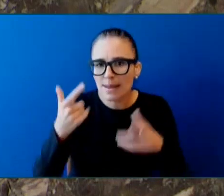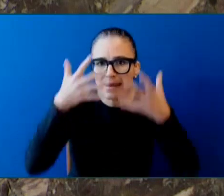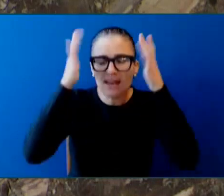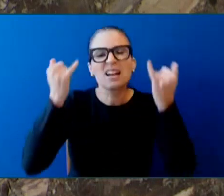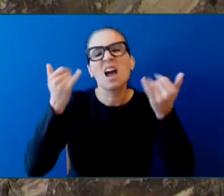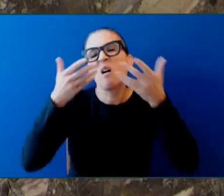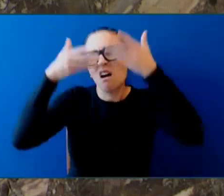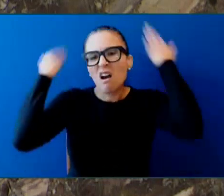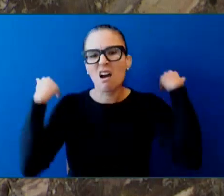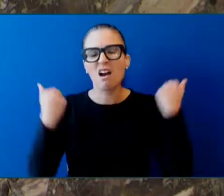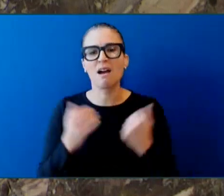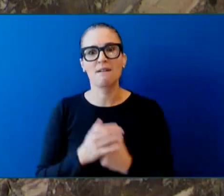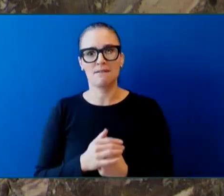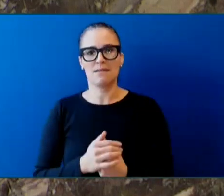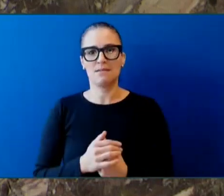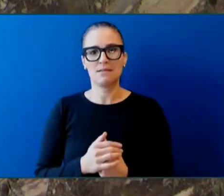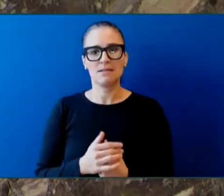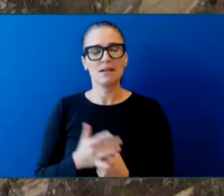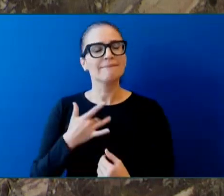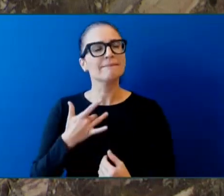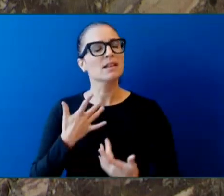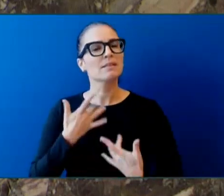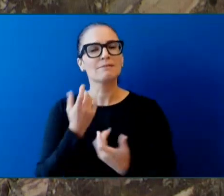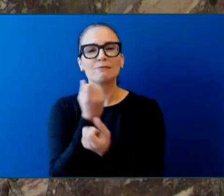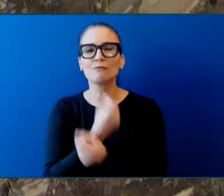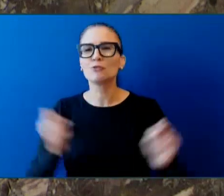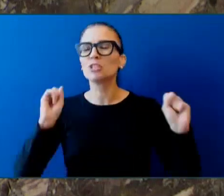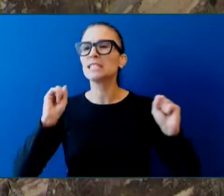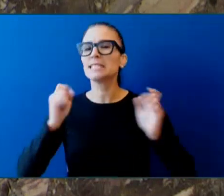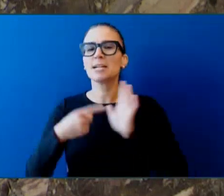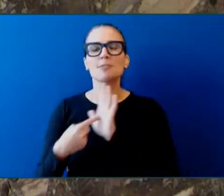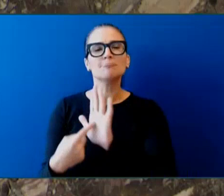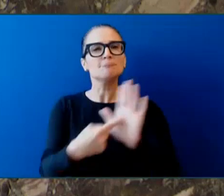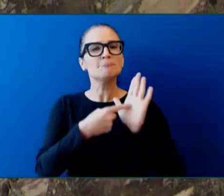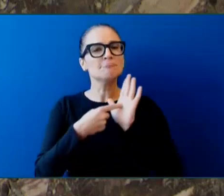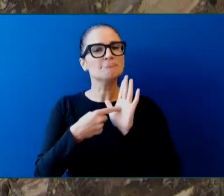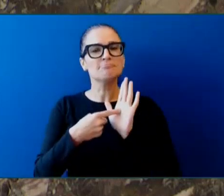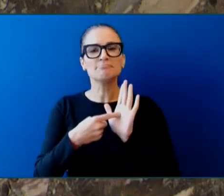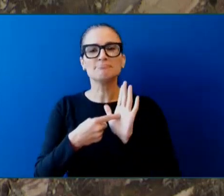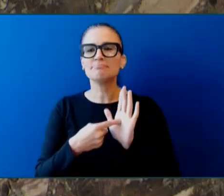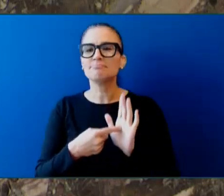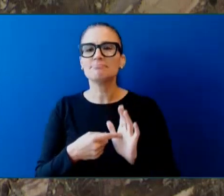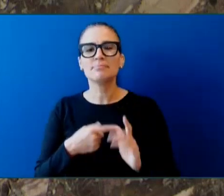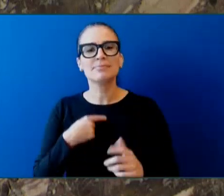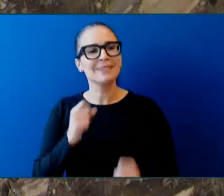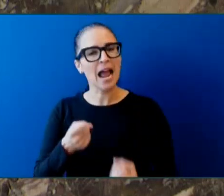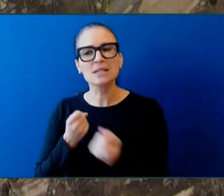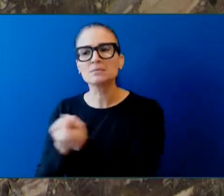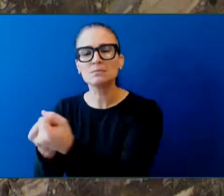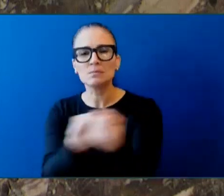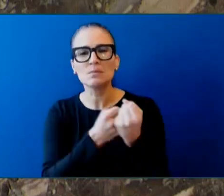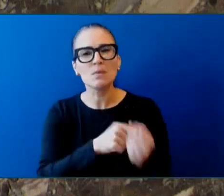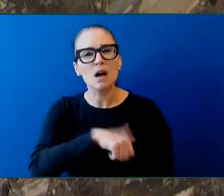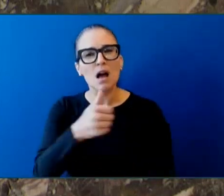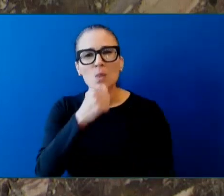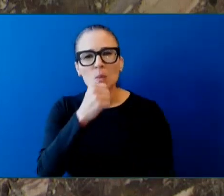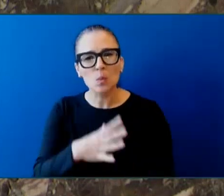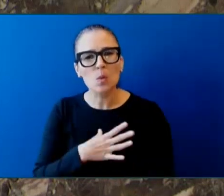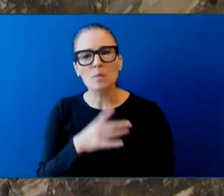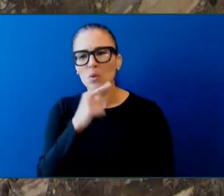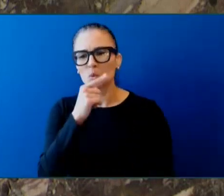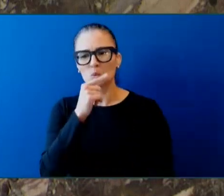and happily empowered to hold up other women and youth by showing them that they're not alone and we're okay.